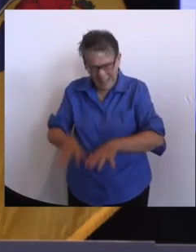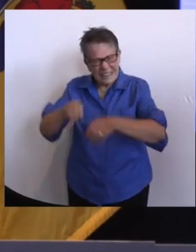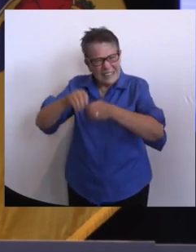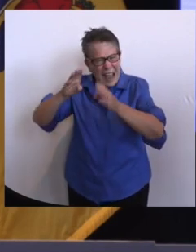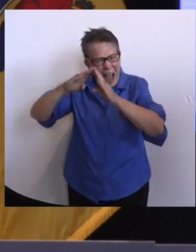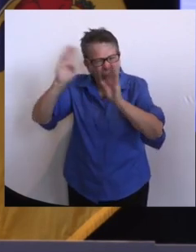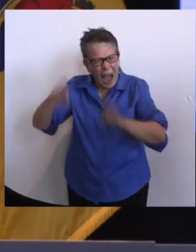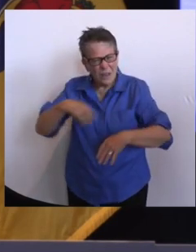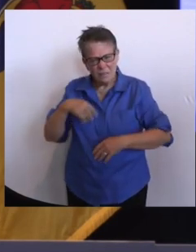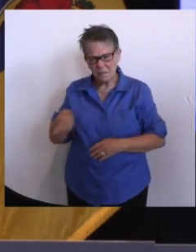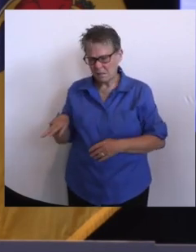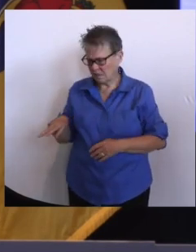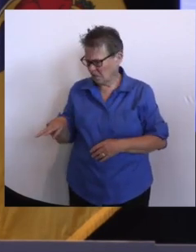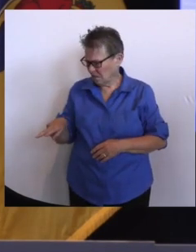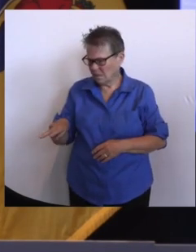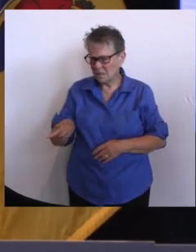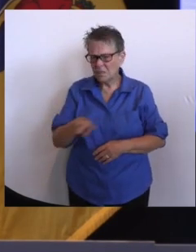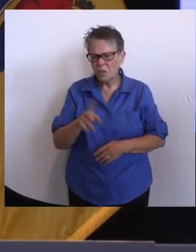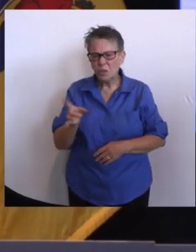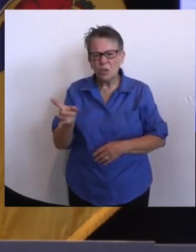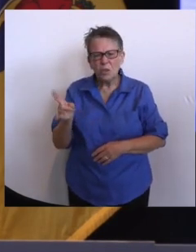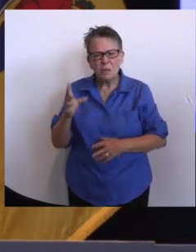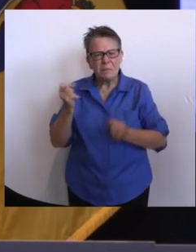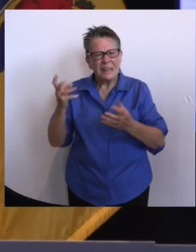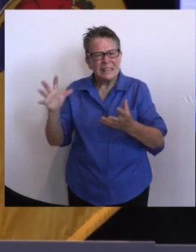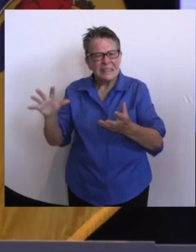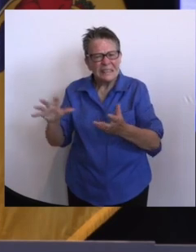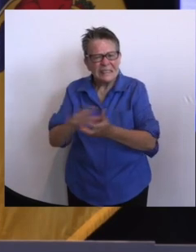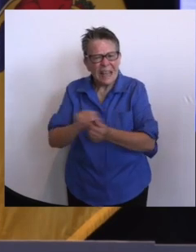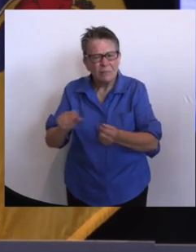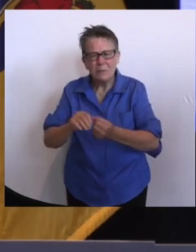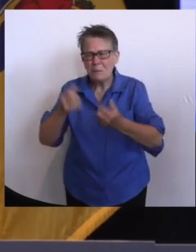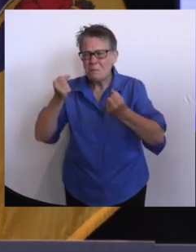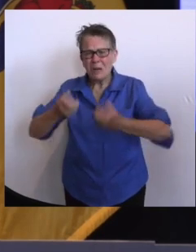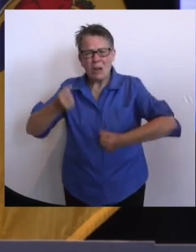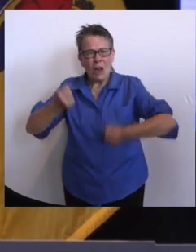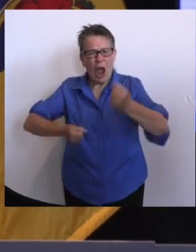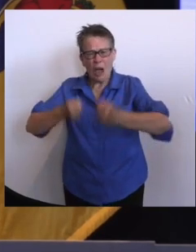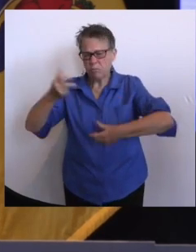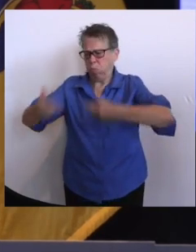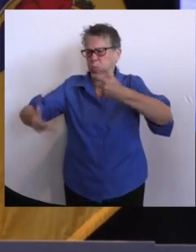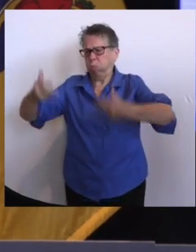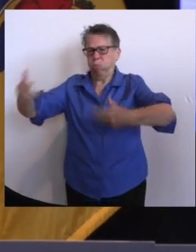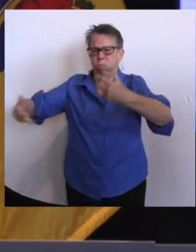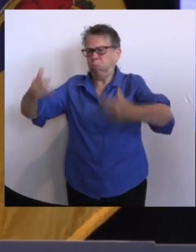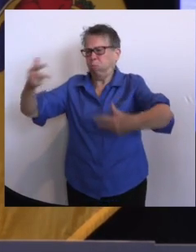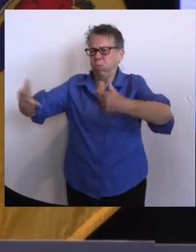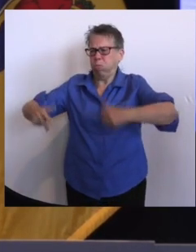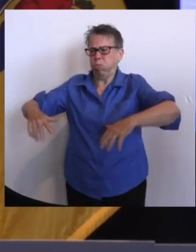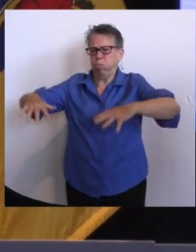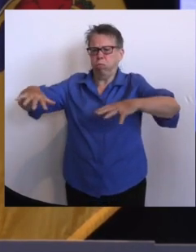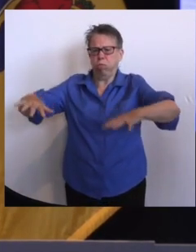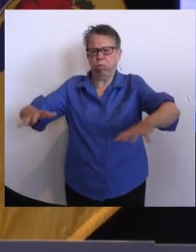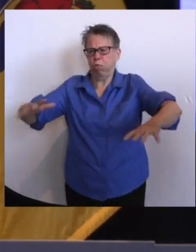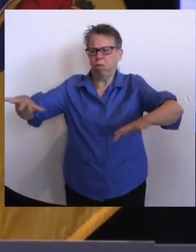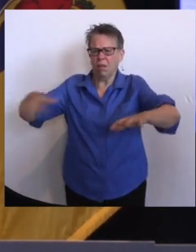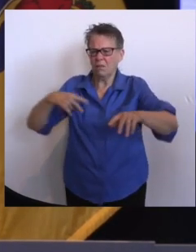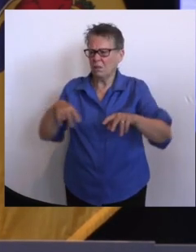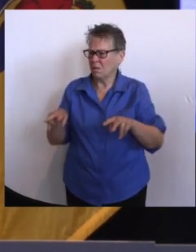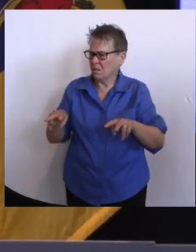Scores of cars ruined. So this is up and down the state, a reality. Thank you, Sam. Matt, good afternoon.